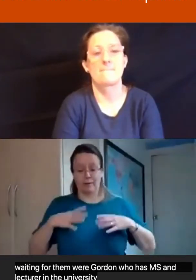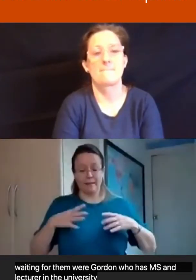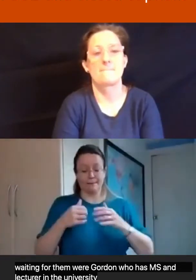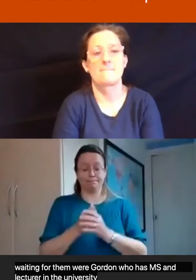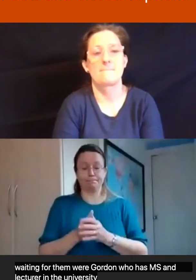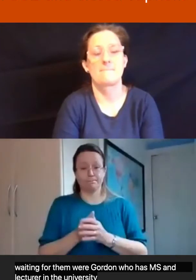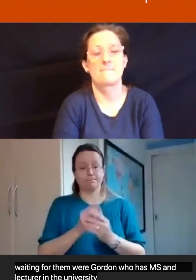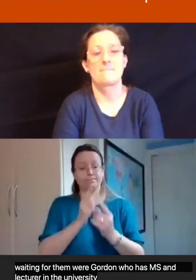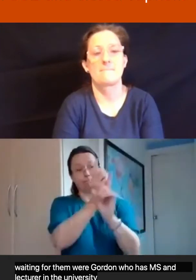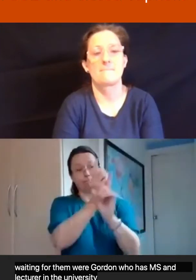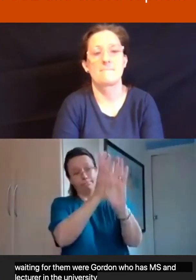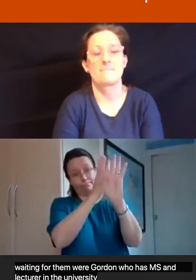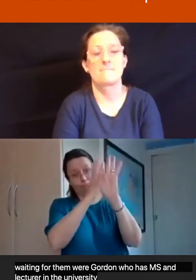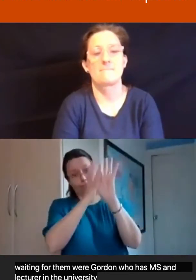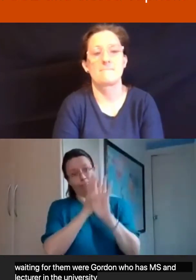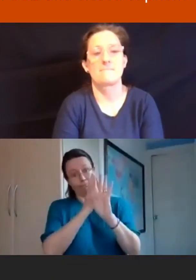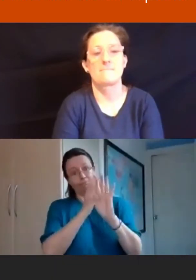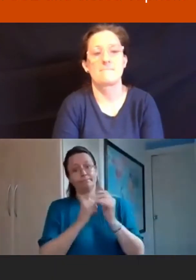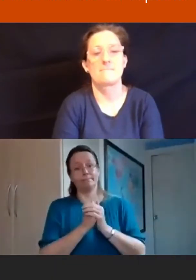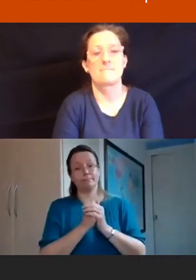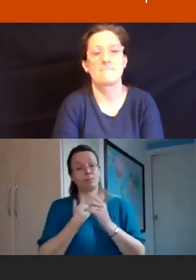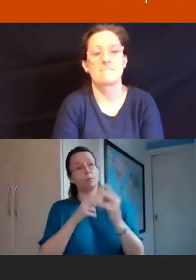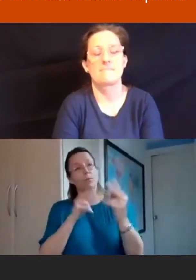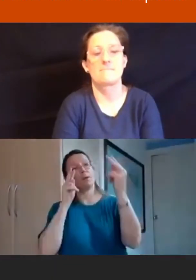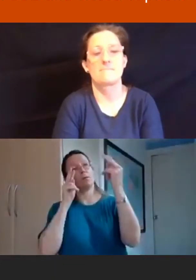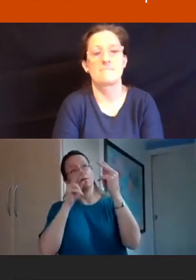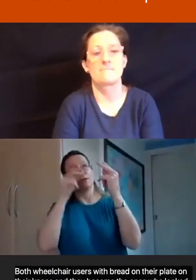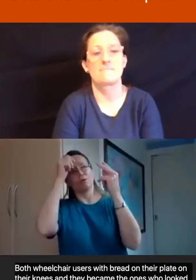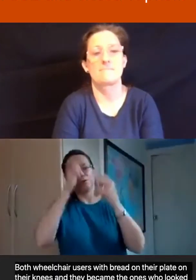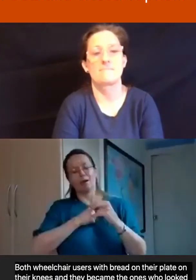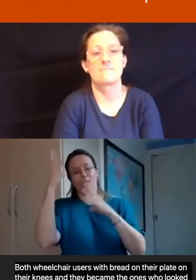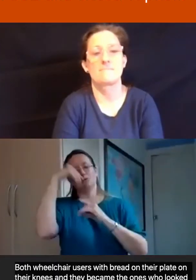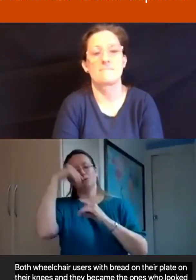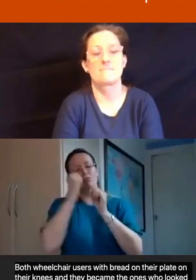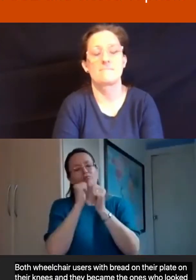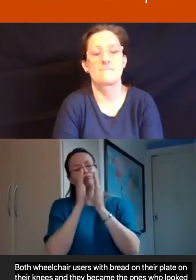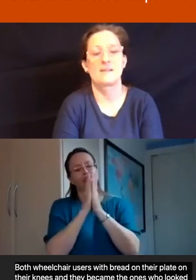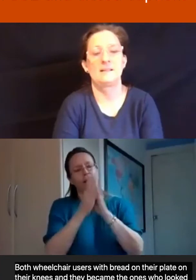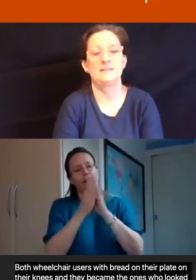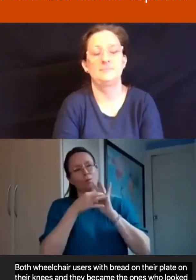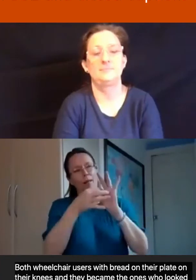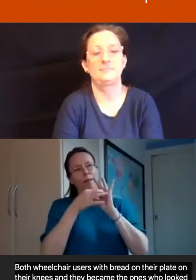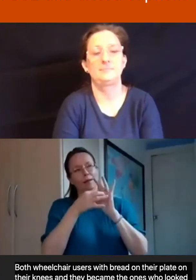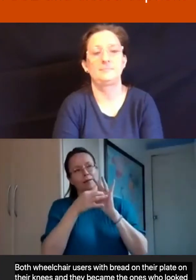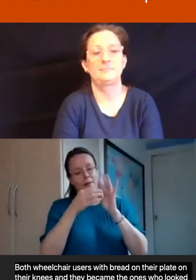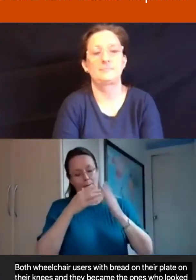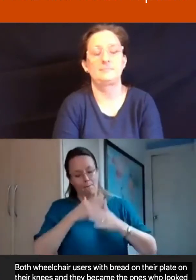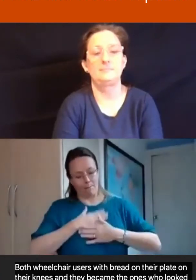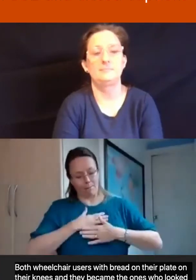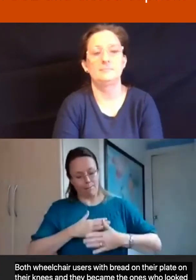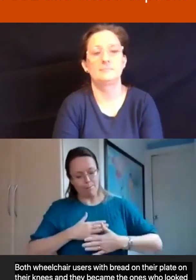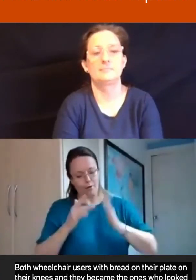who looked through our eyes into our souls and prayed with us, the body of Christ, keep you